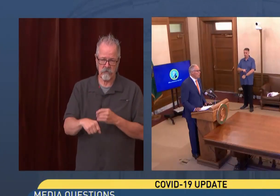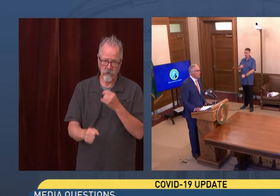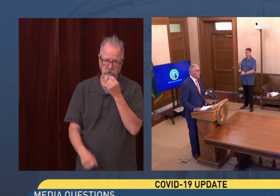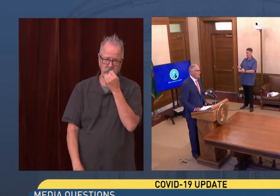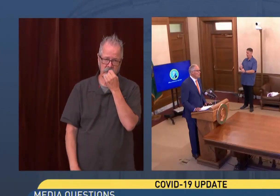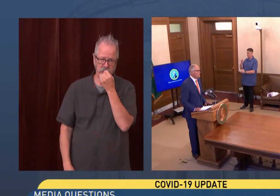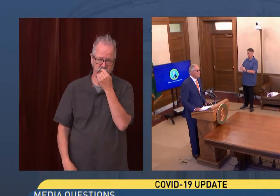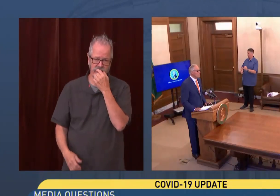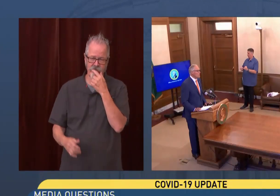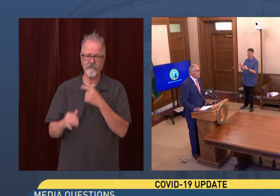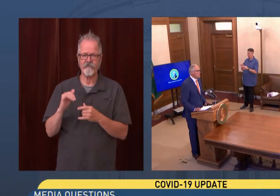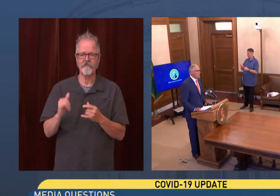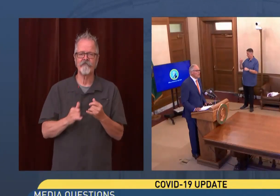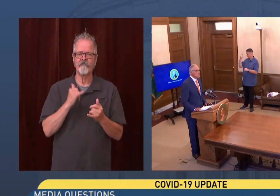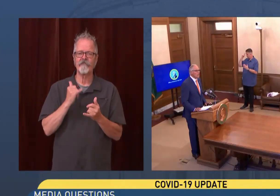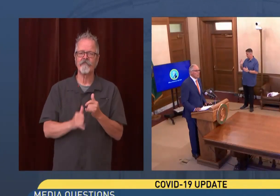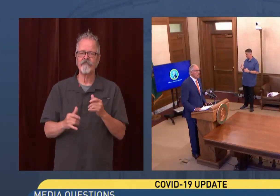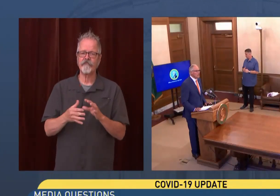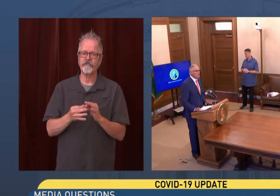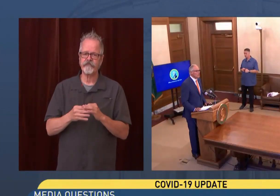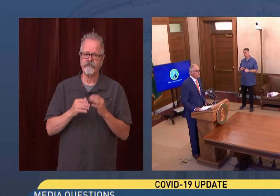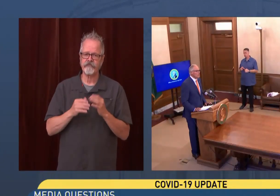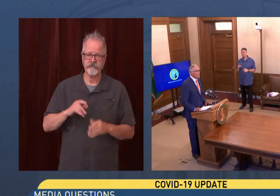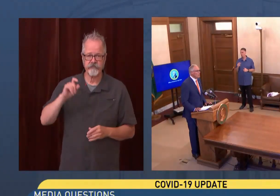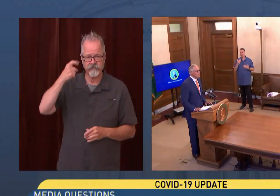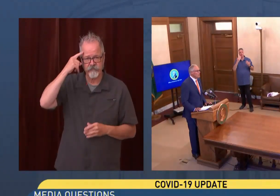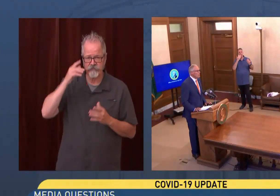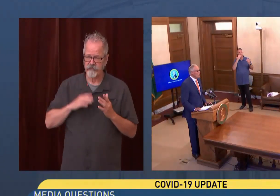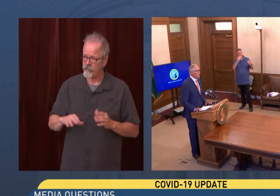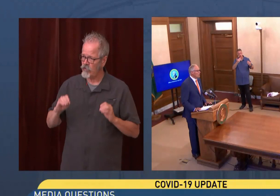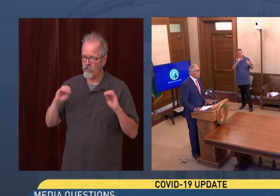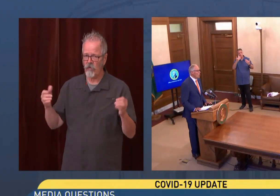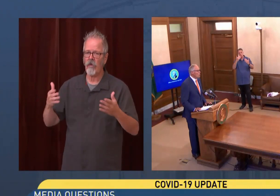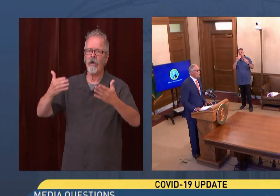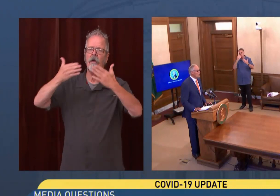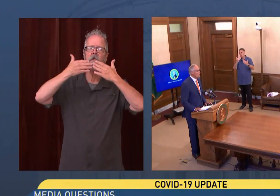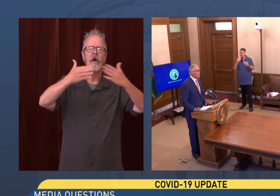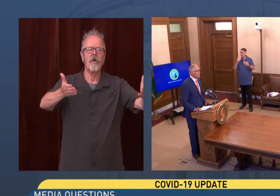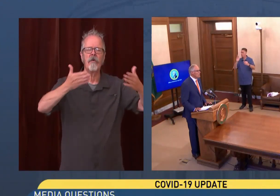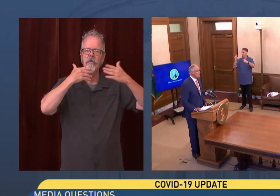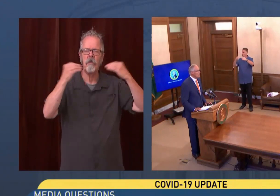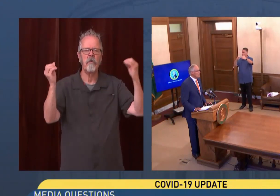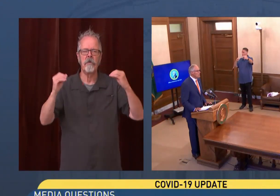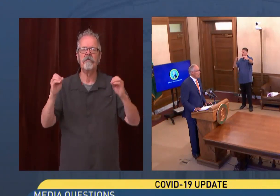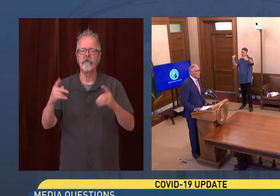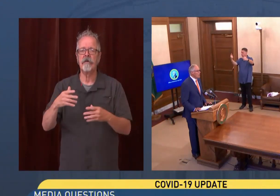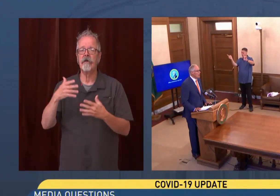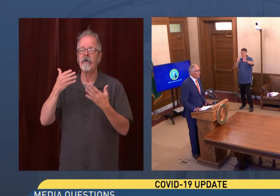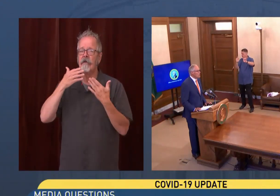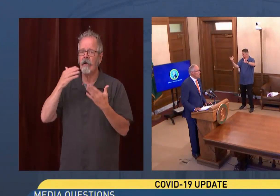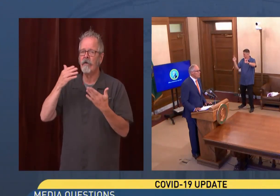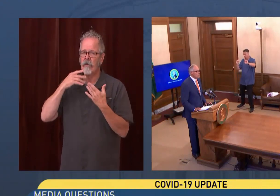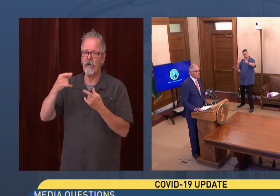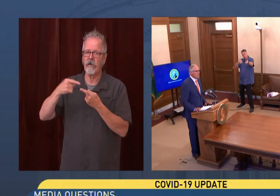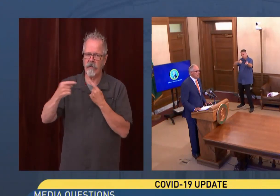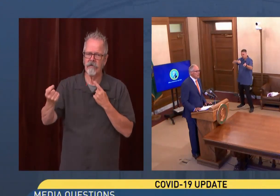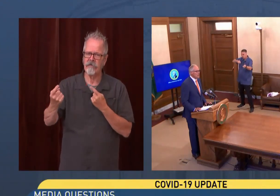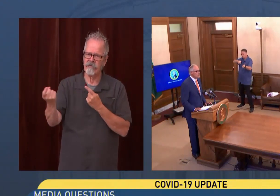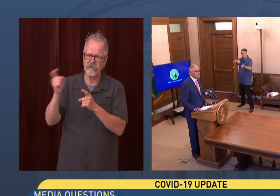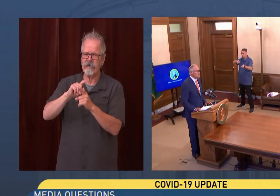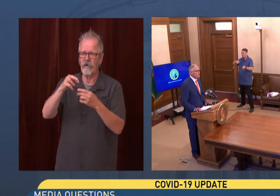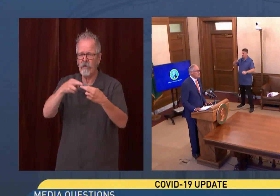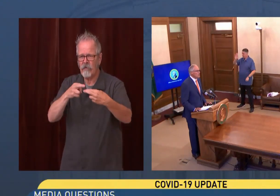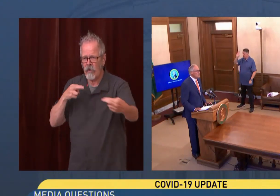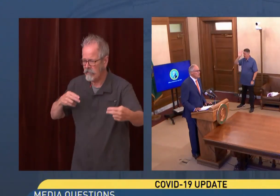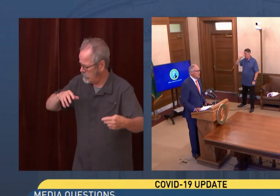No, um, thanks to everybody pulling on the rope here. I've been around his state for 70